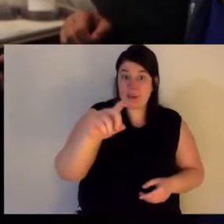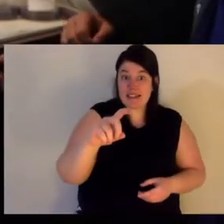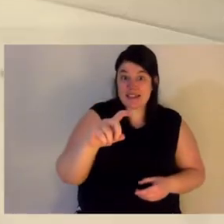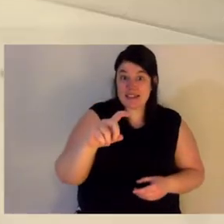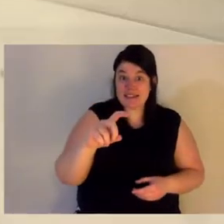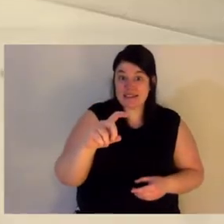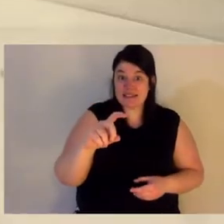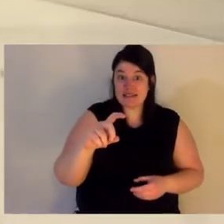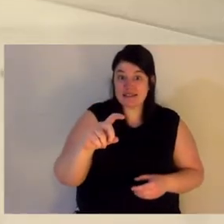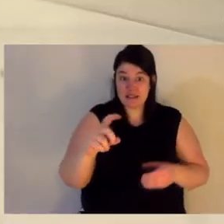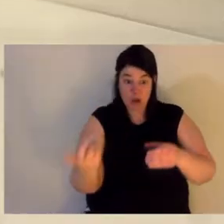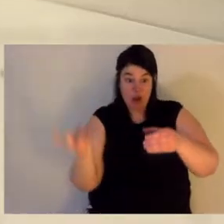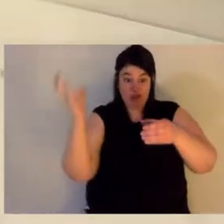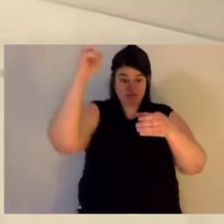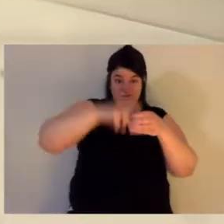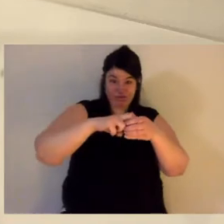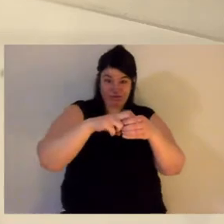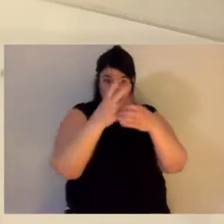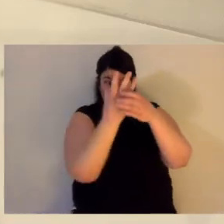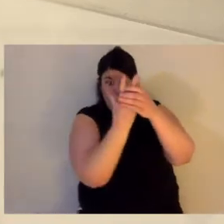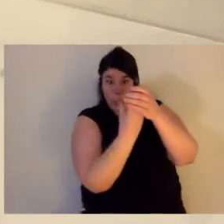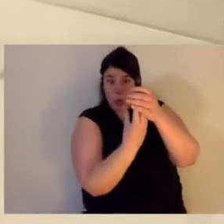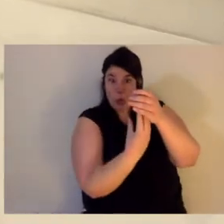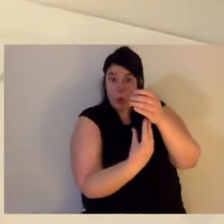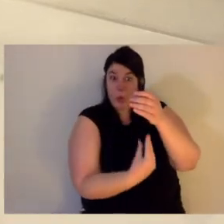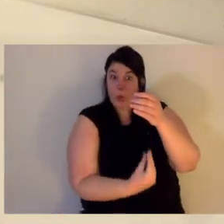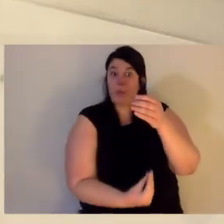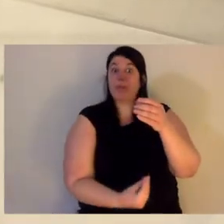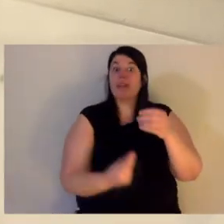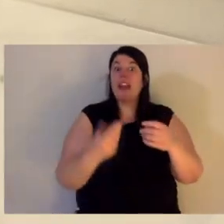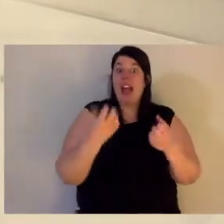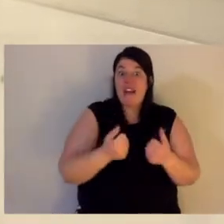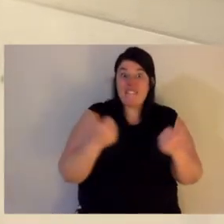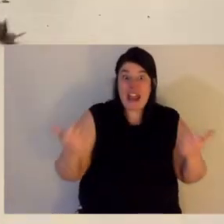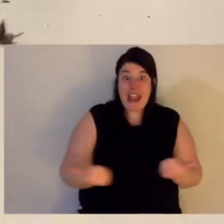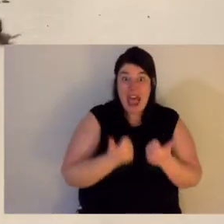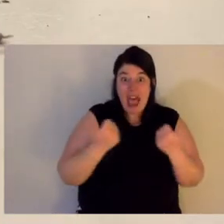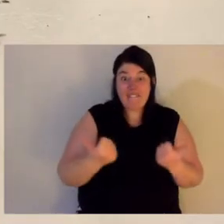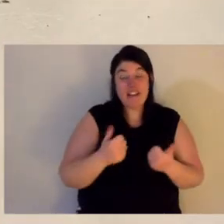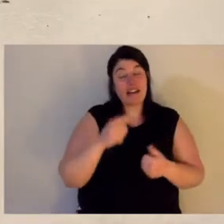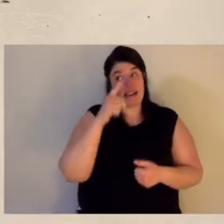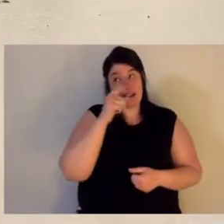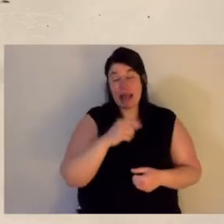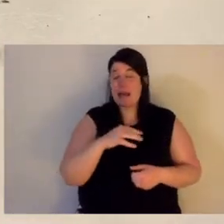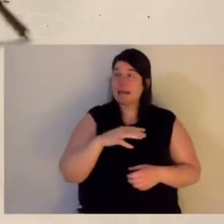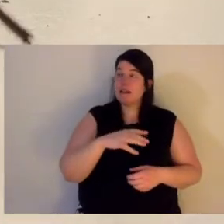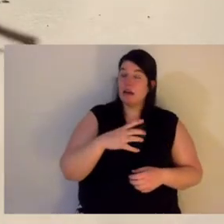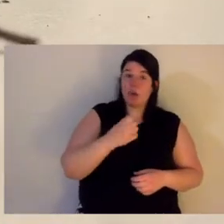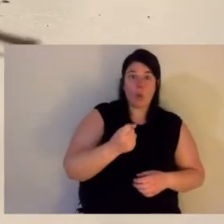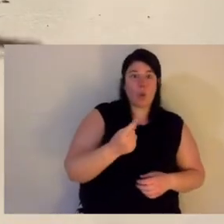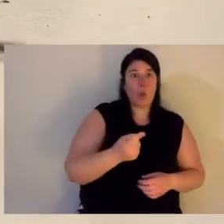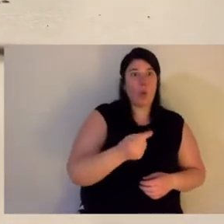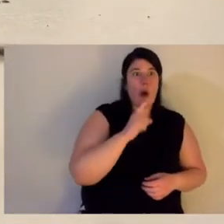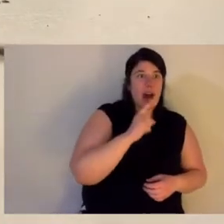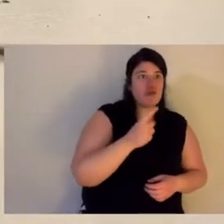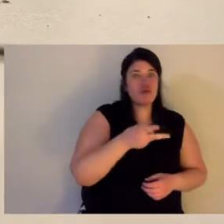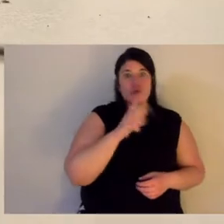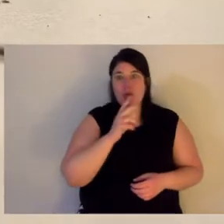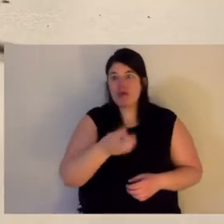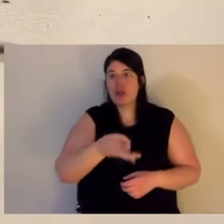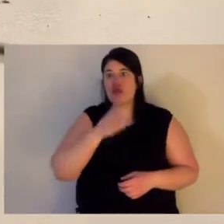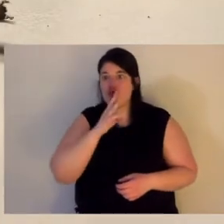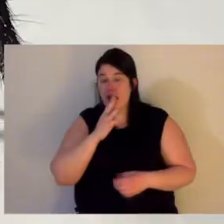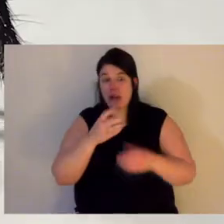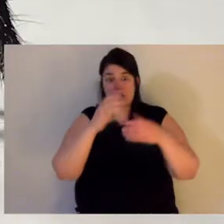get enough, and it can take hundreds of milkings, hundreds and hundreds of milkings, to produce enough antivenom to save